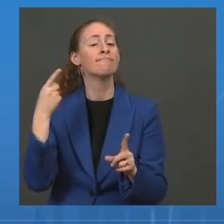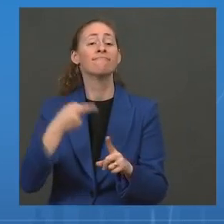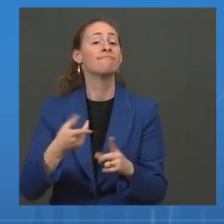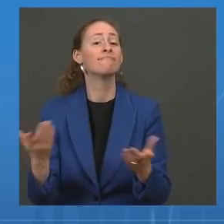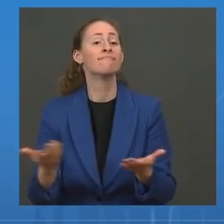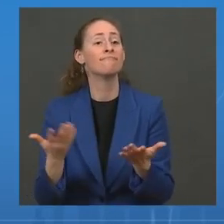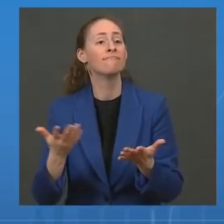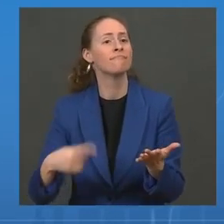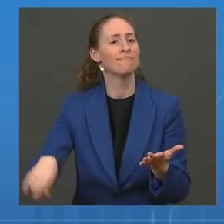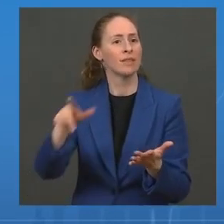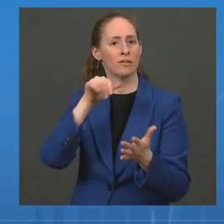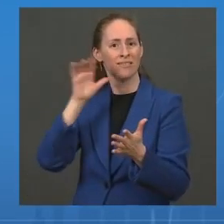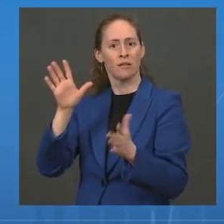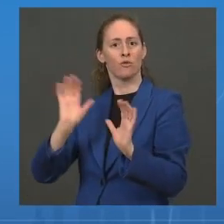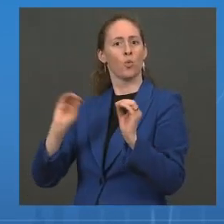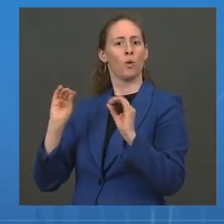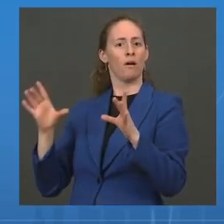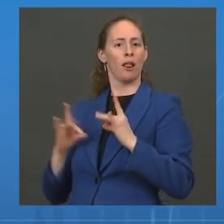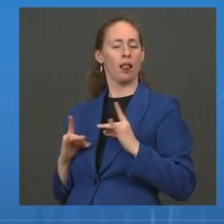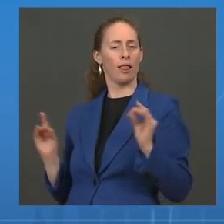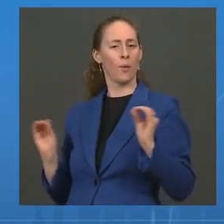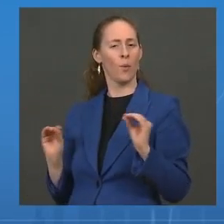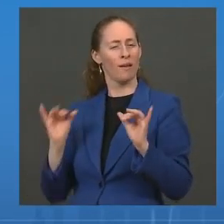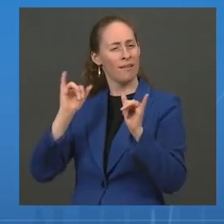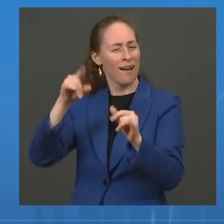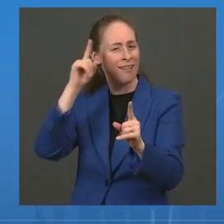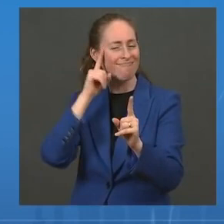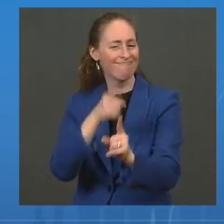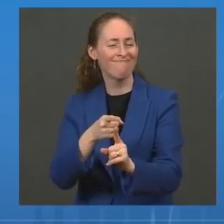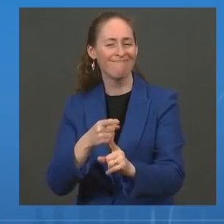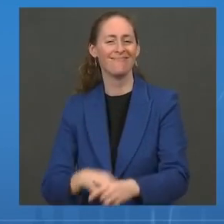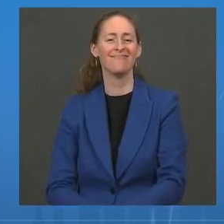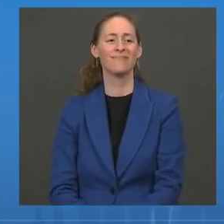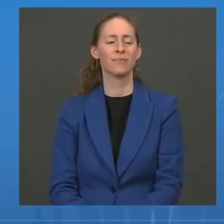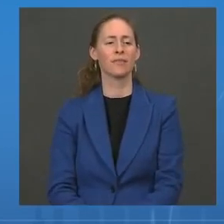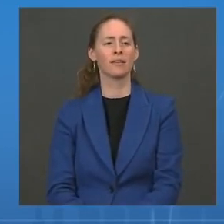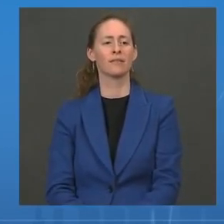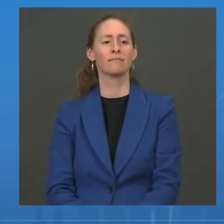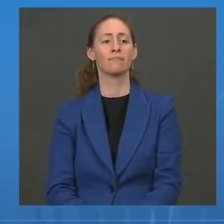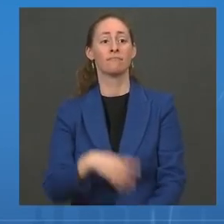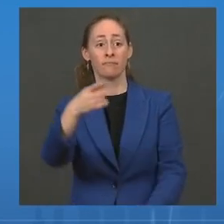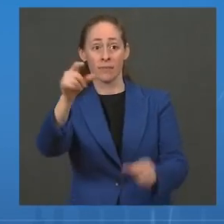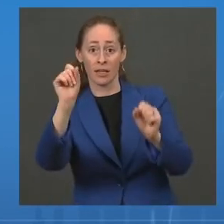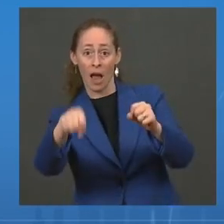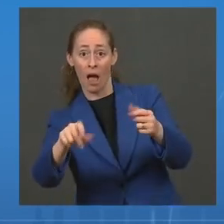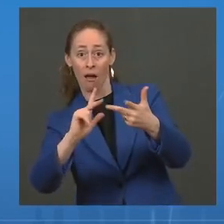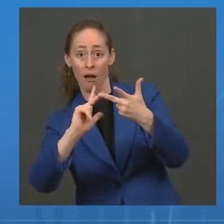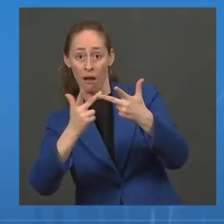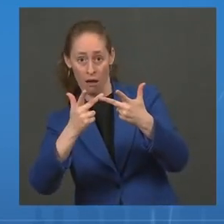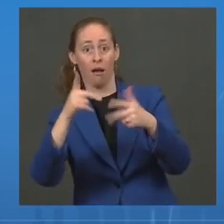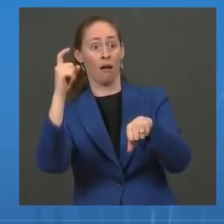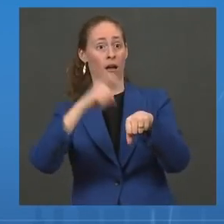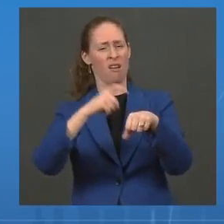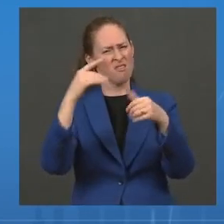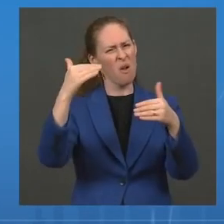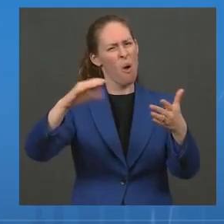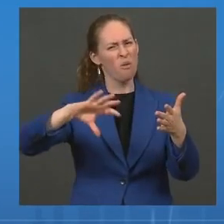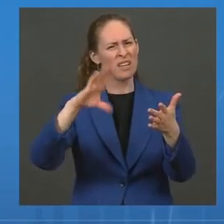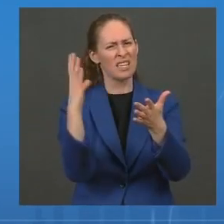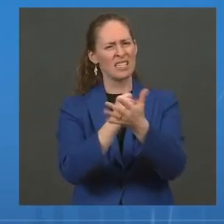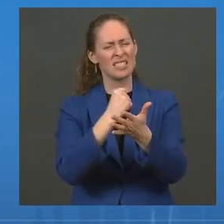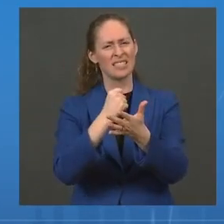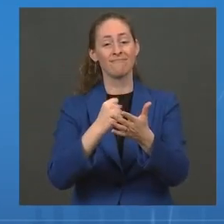infected in the first place. And finally, get your booster shot when it is your turn. Back to you, Jeff. Thank